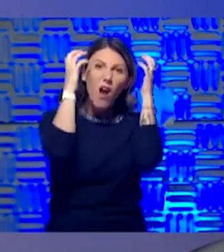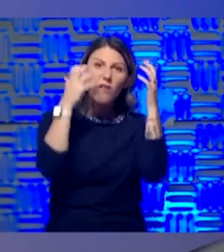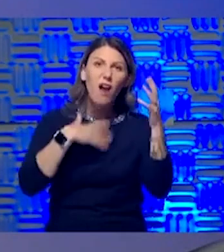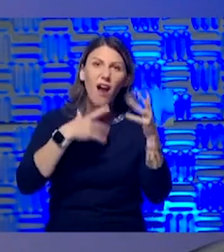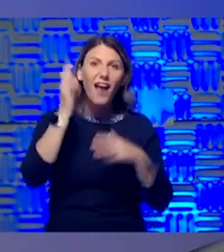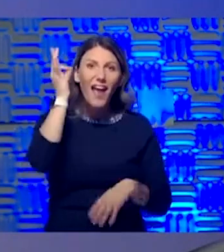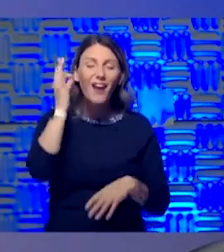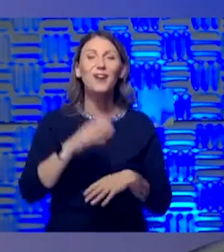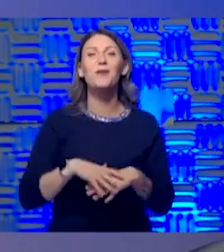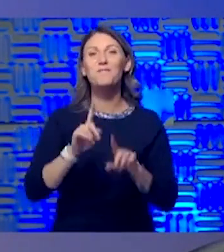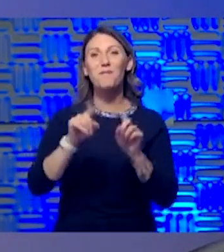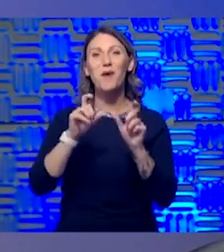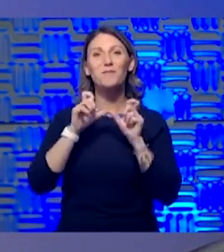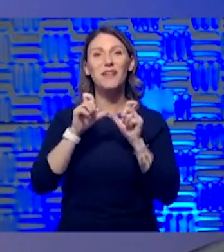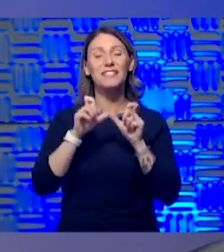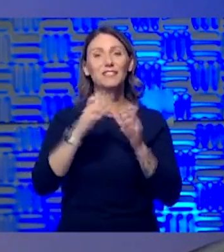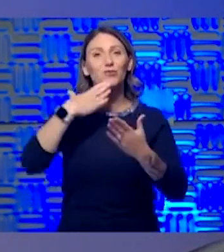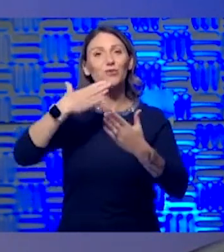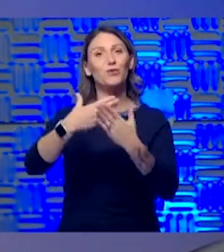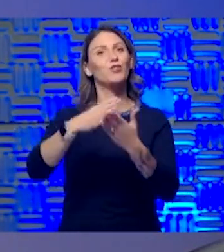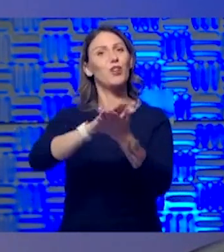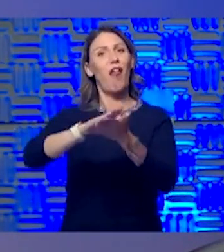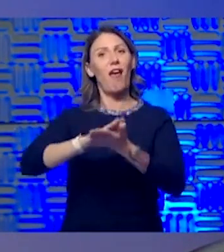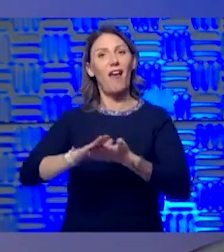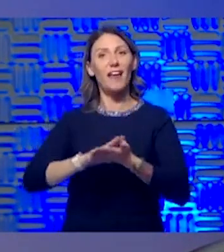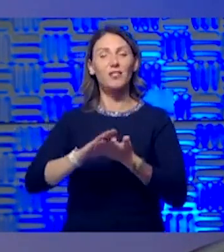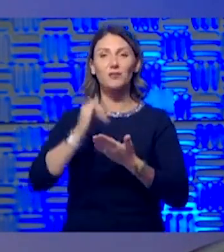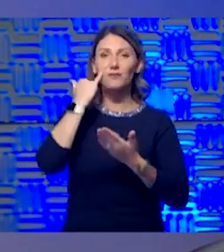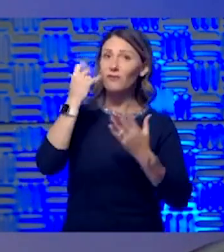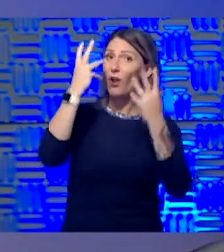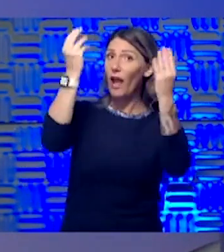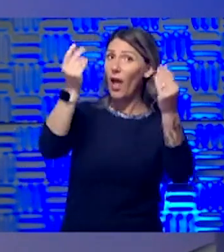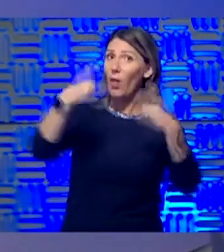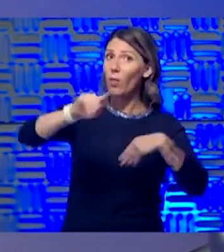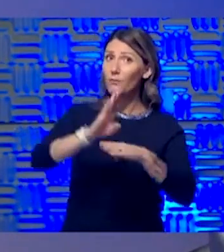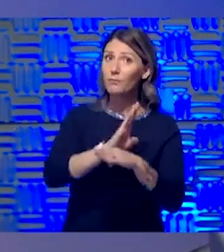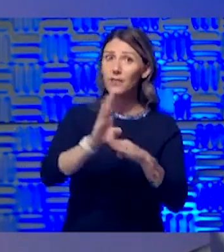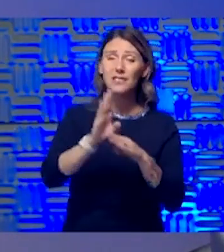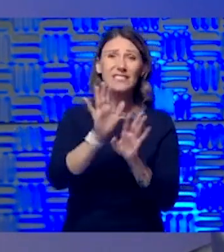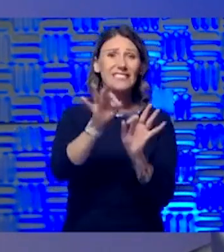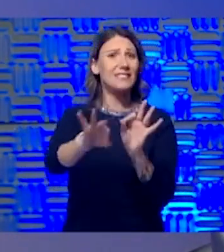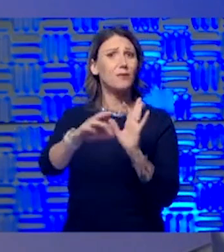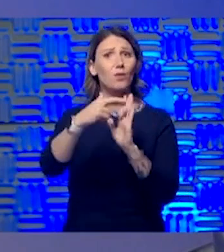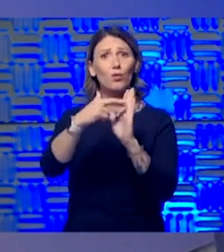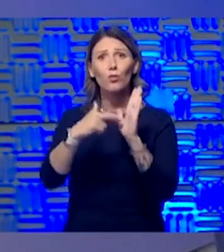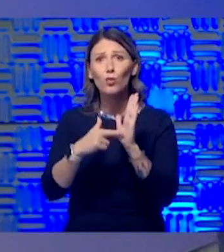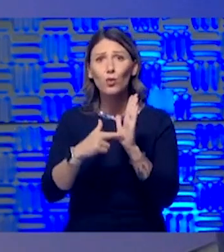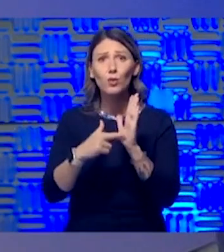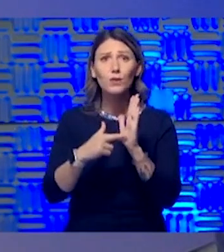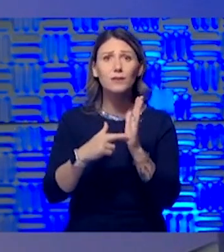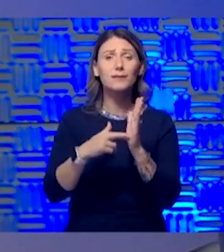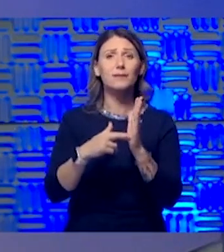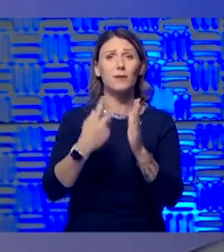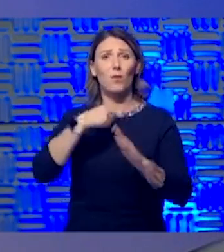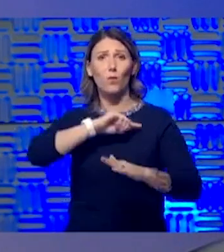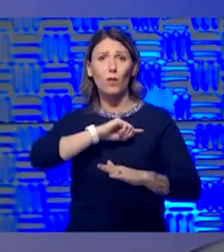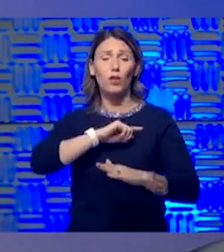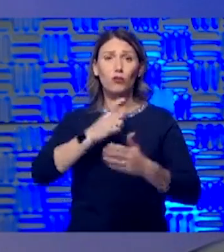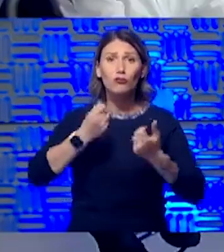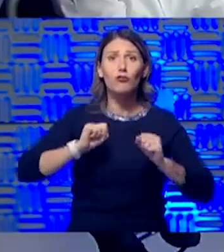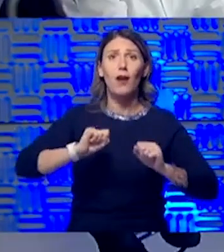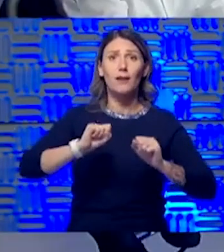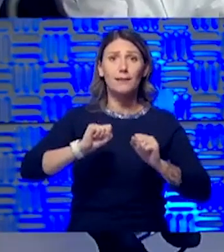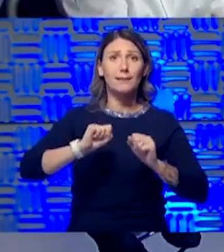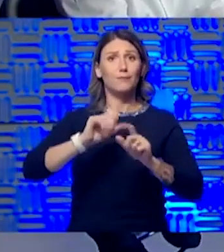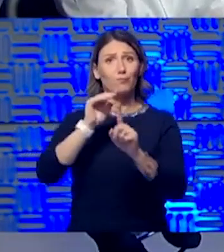to maintain otherwise good hygiene. But, yeah, if you're going out to those places, those are the simple rules, the pillars that we are trying to continue to reinforce.